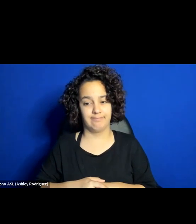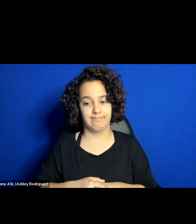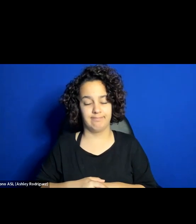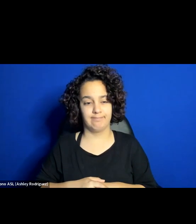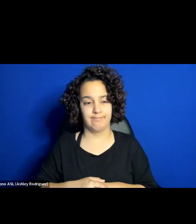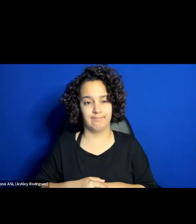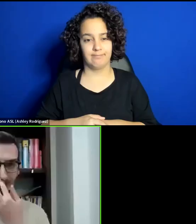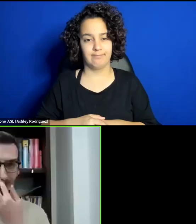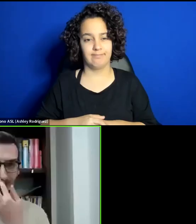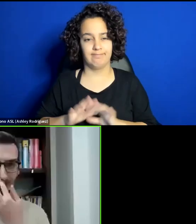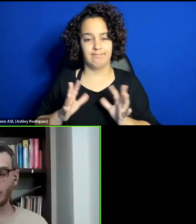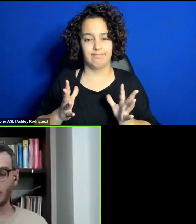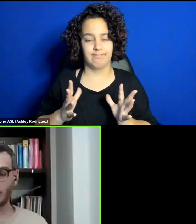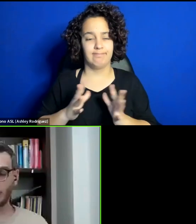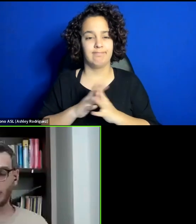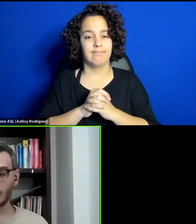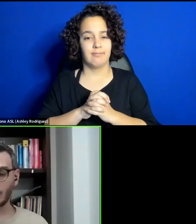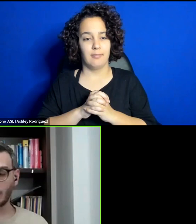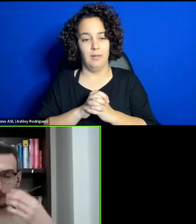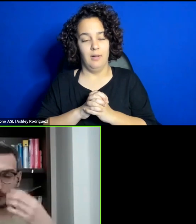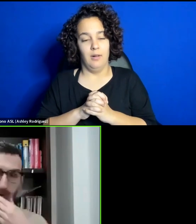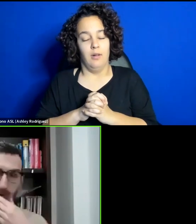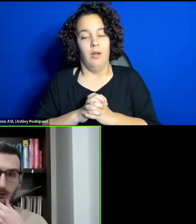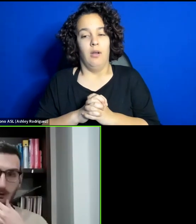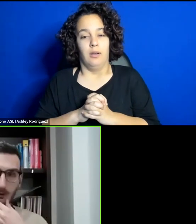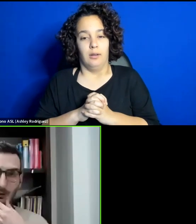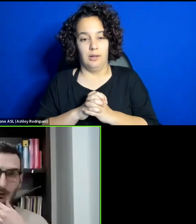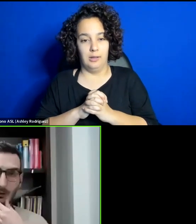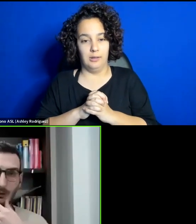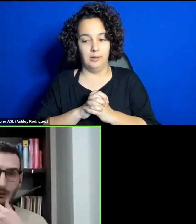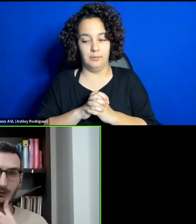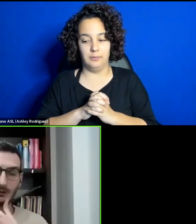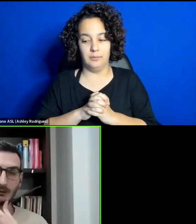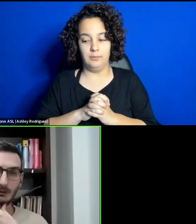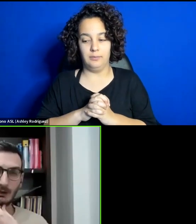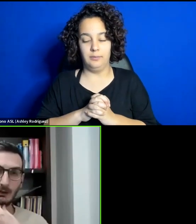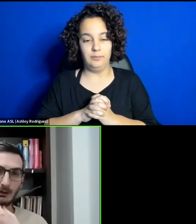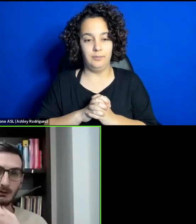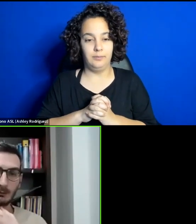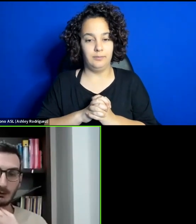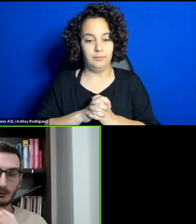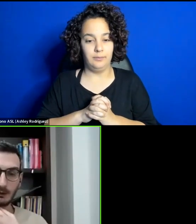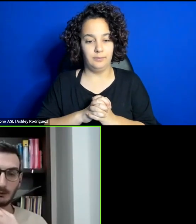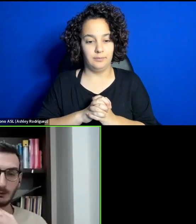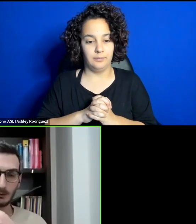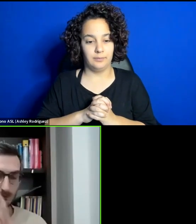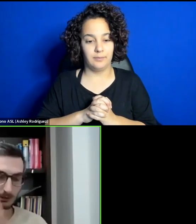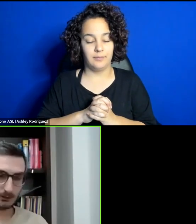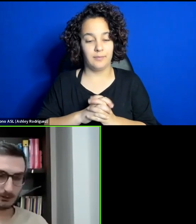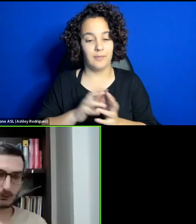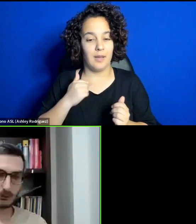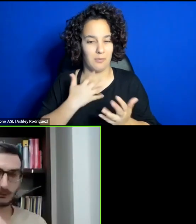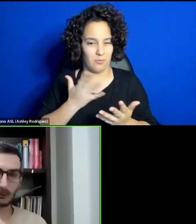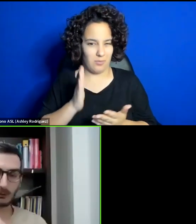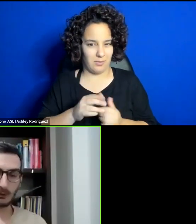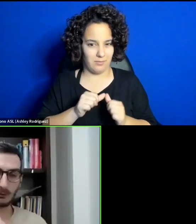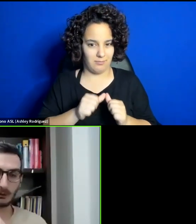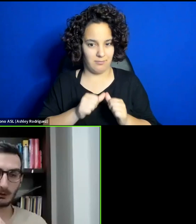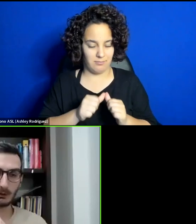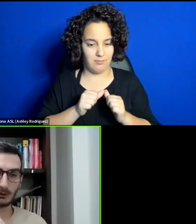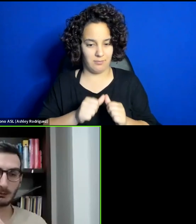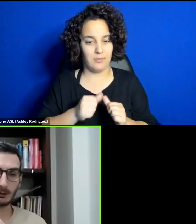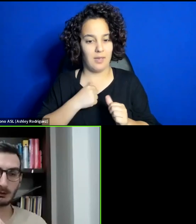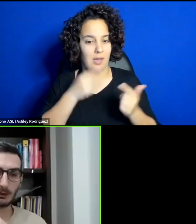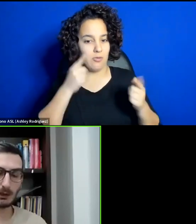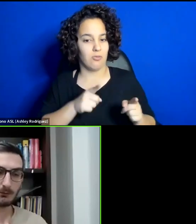I'm just going to continue what Nassim and Azadeh were saying, because I agree with what they